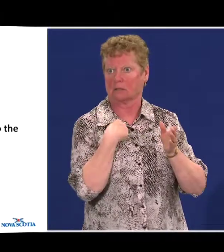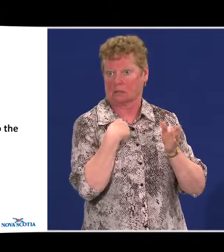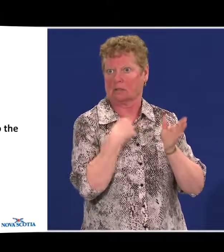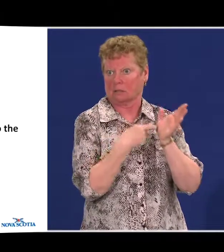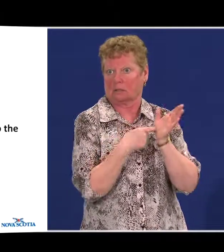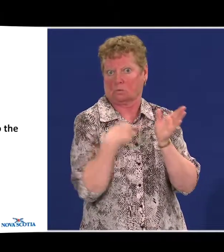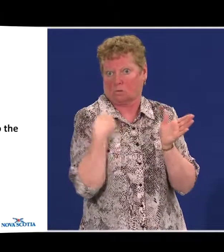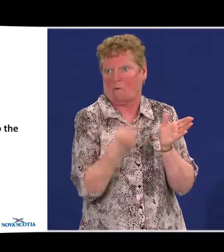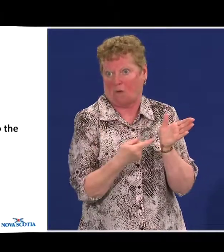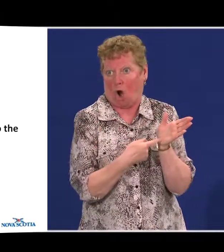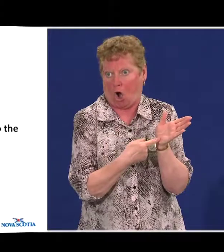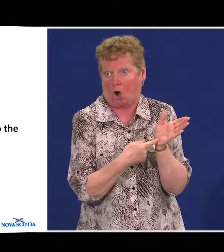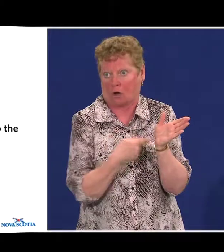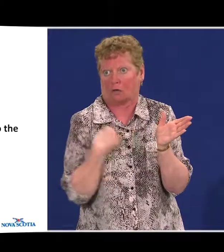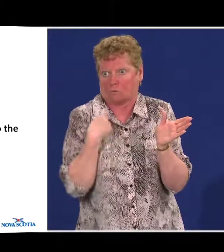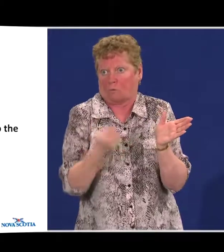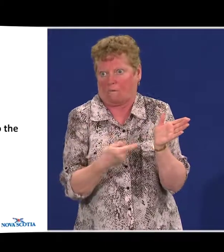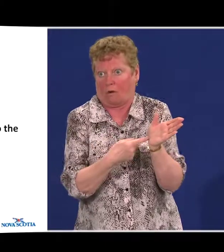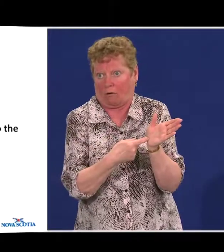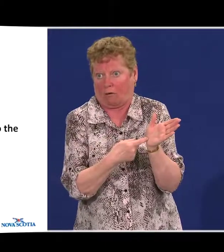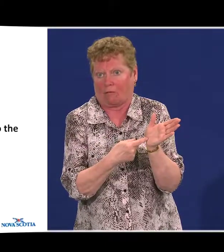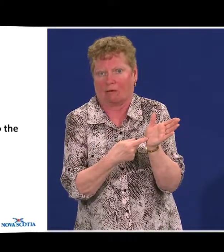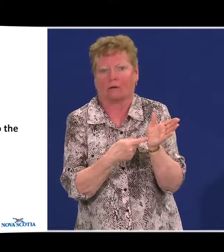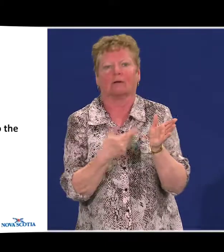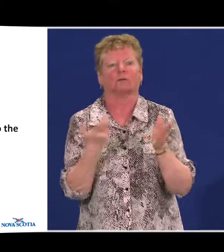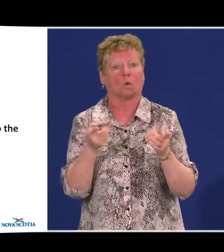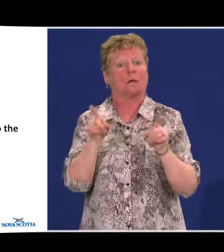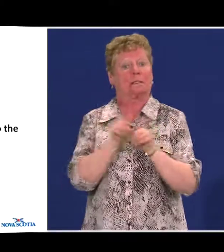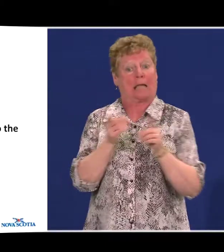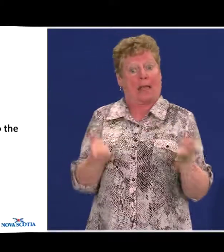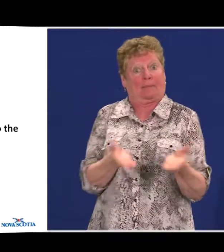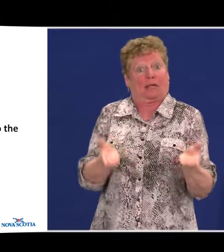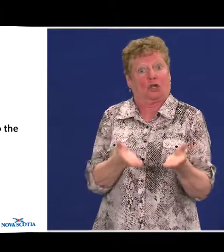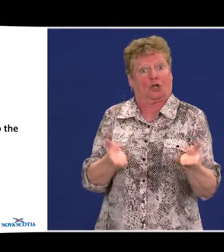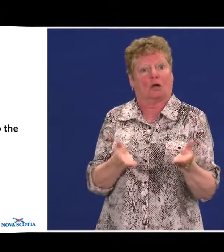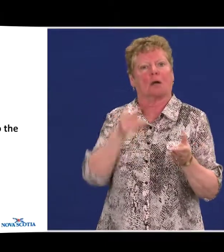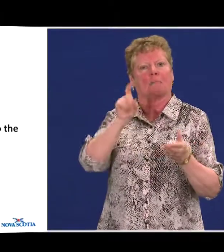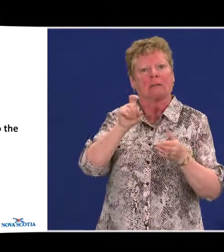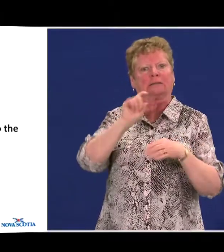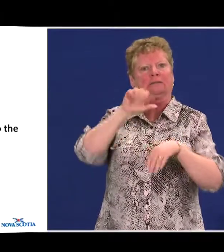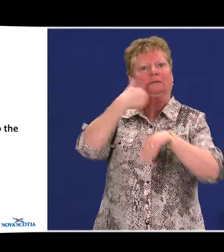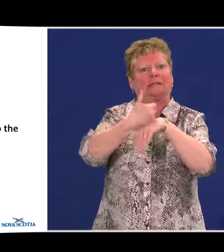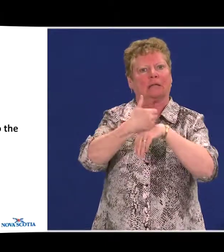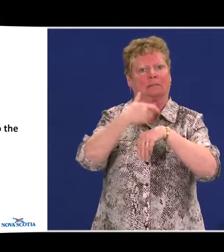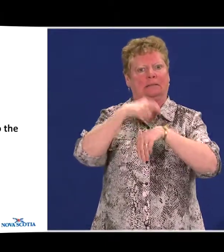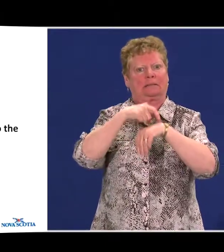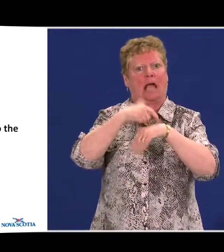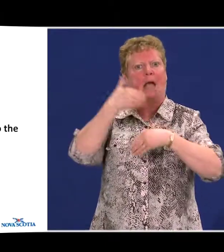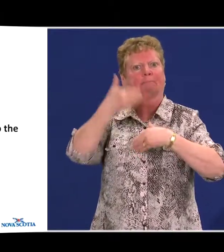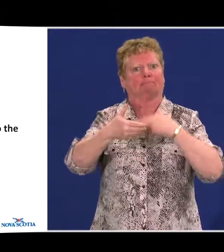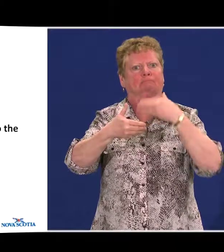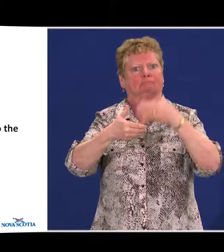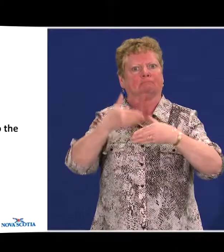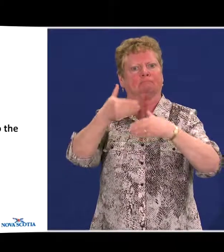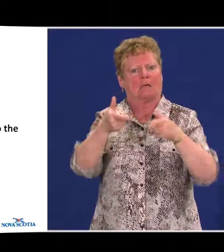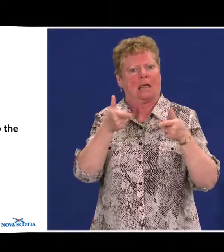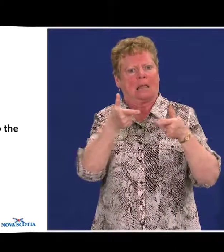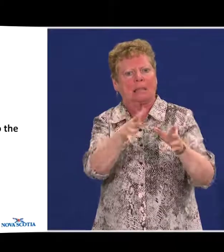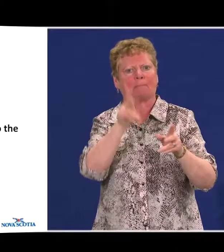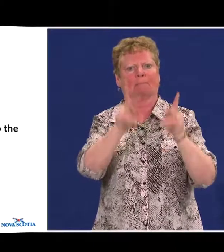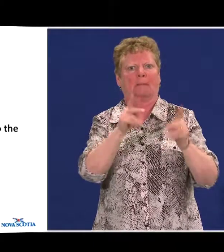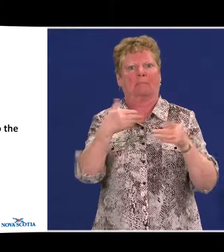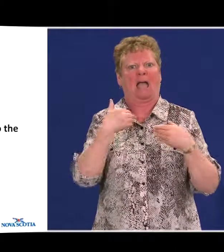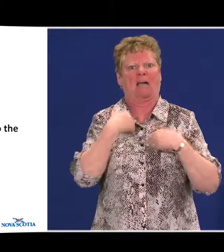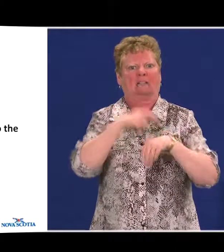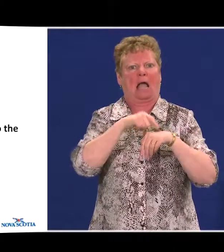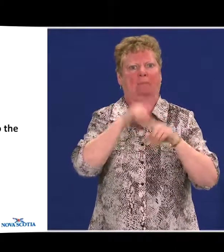with the legislation. So, the panel is suggesting that we need to establish realistic time frames to allow people to do that